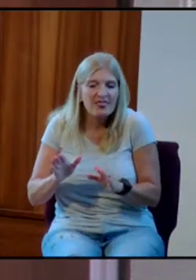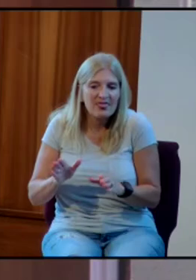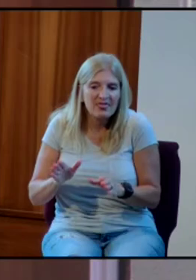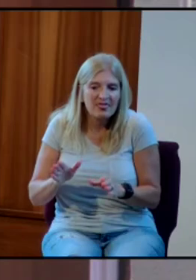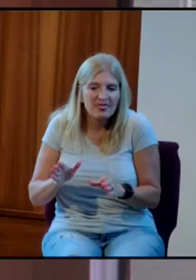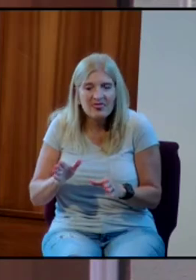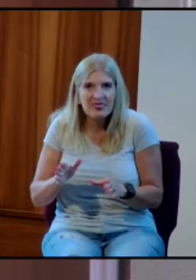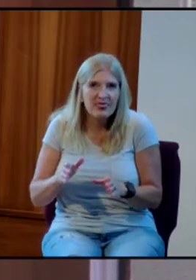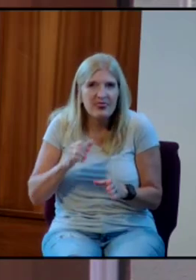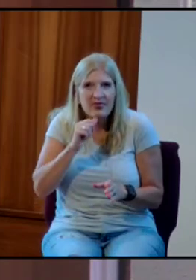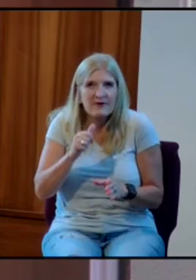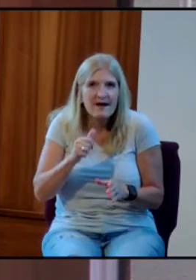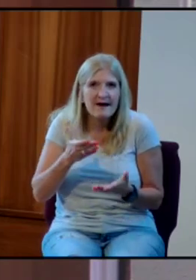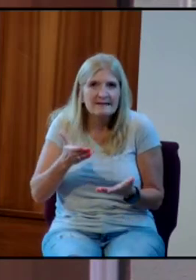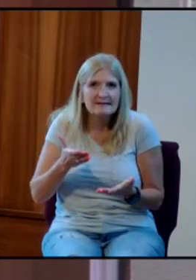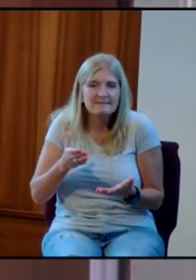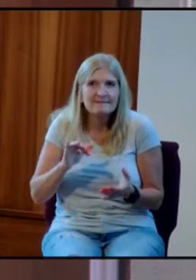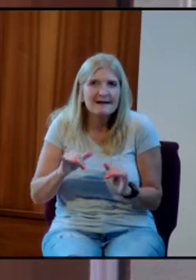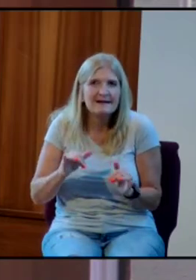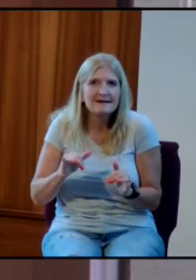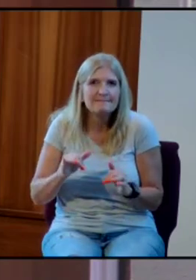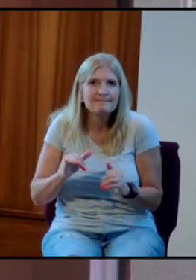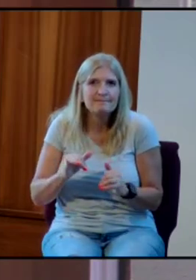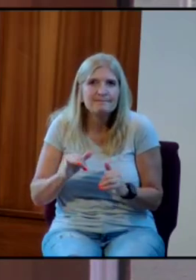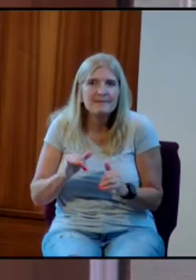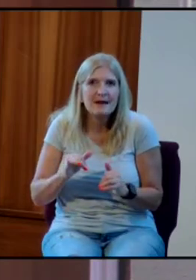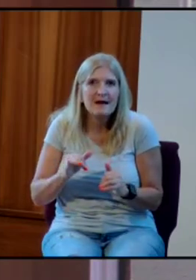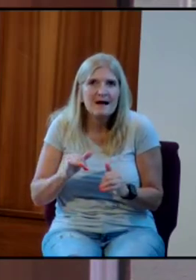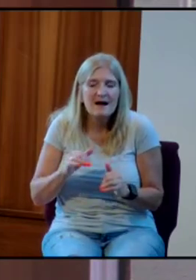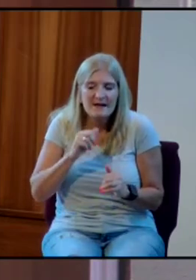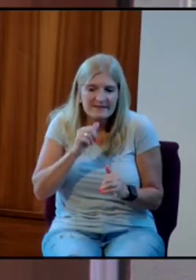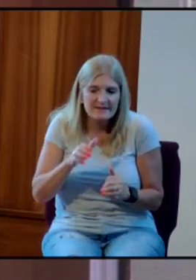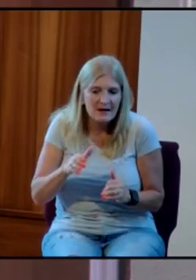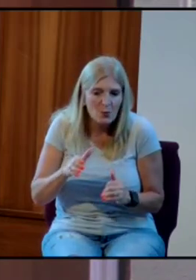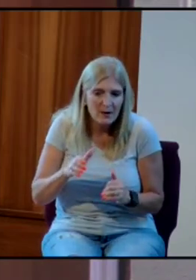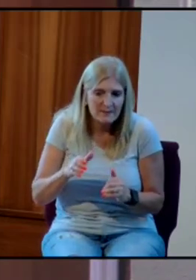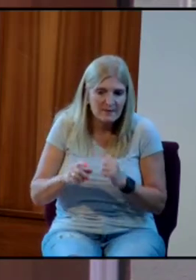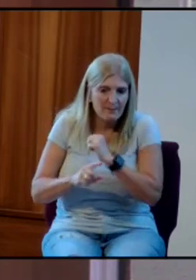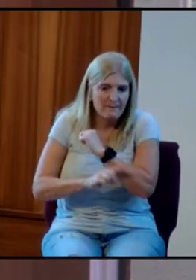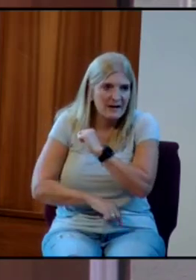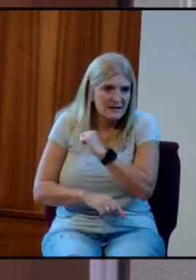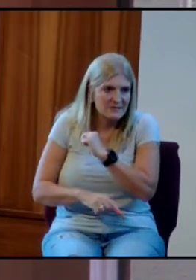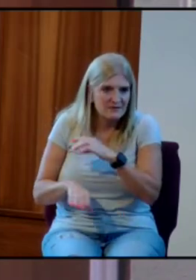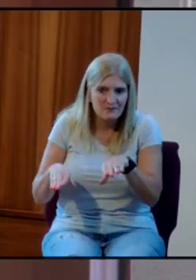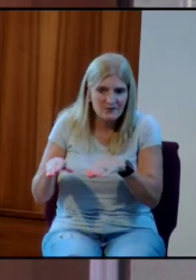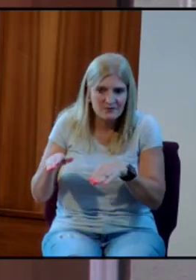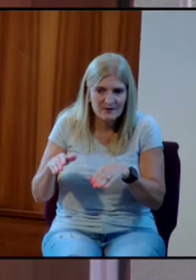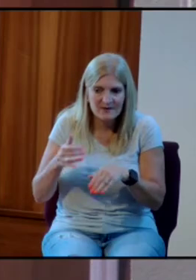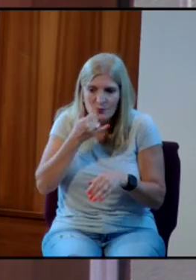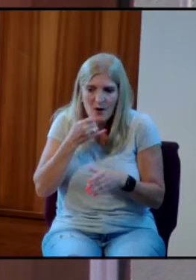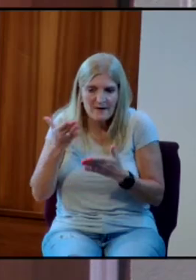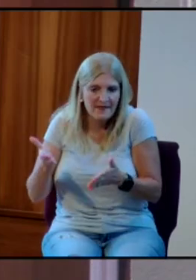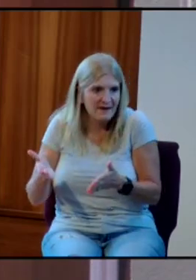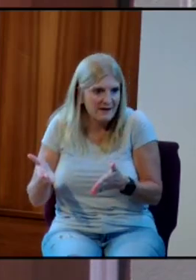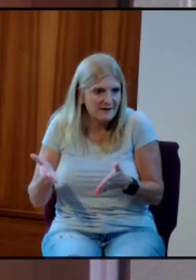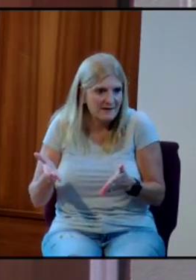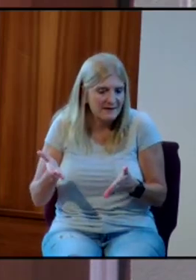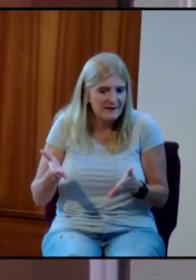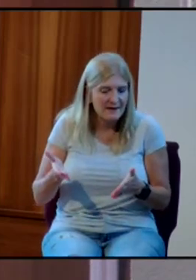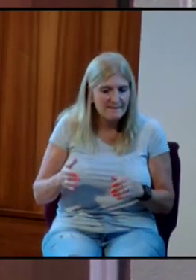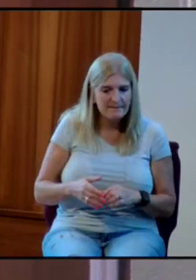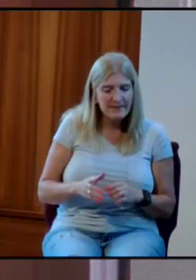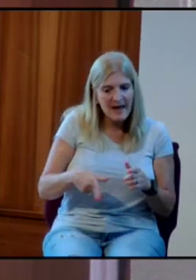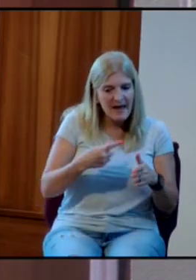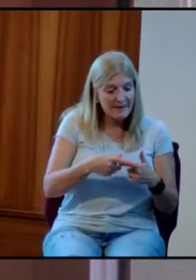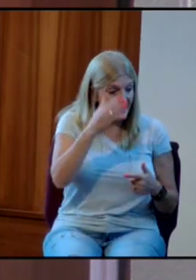the repercussions that go along with it. You see? And